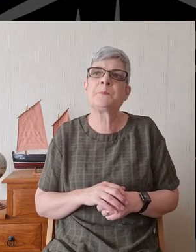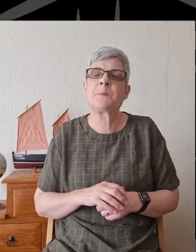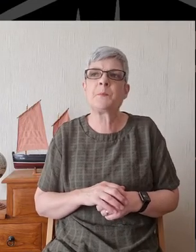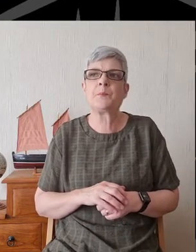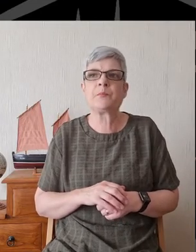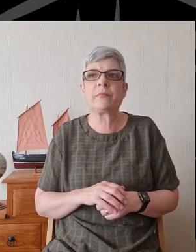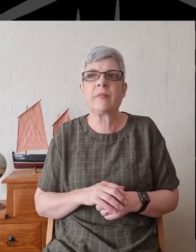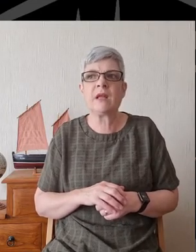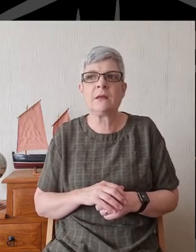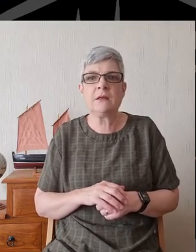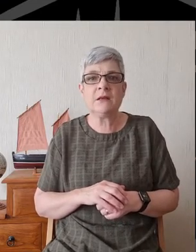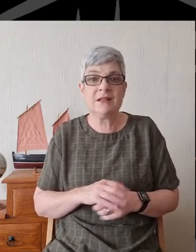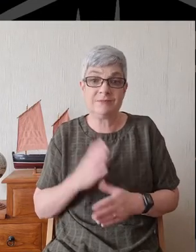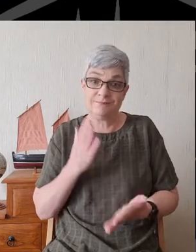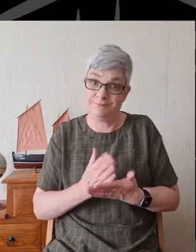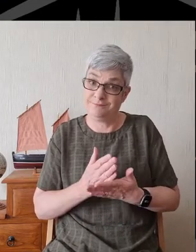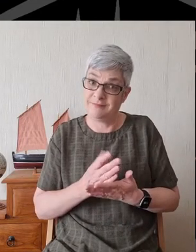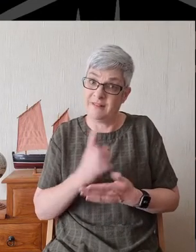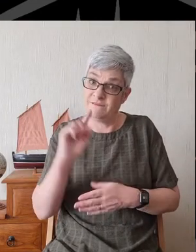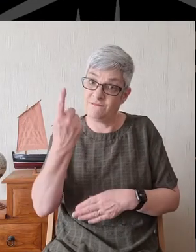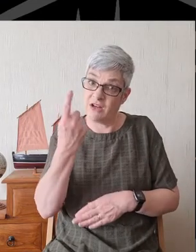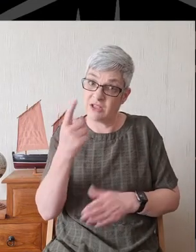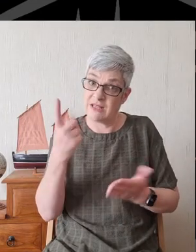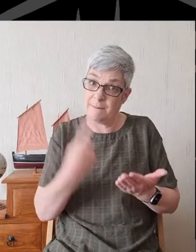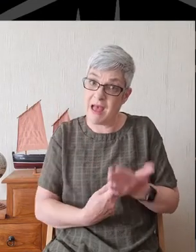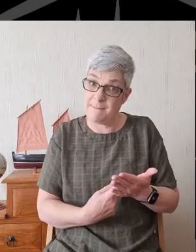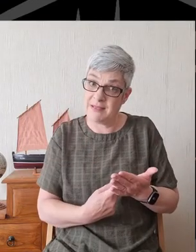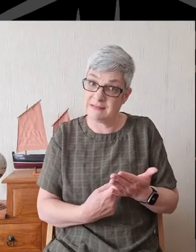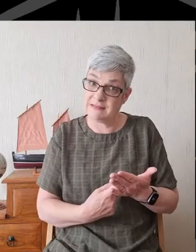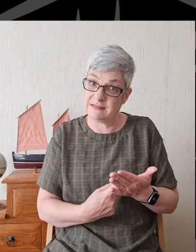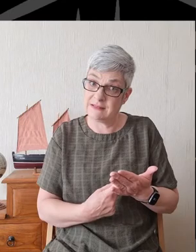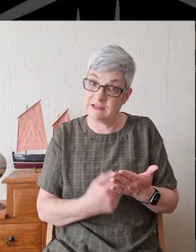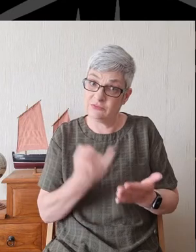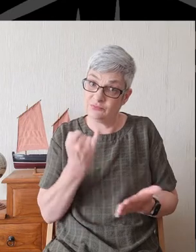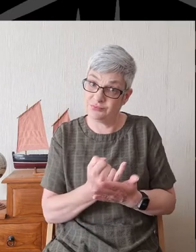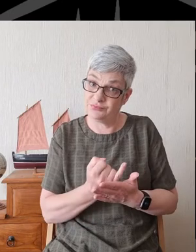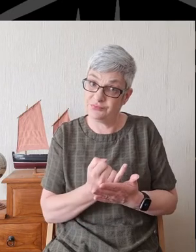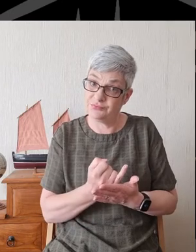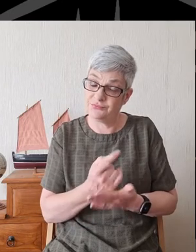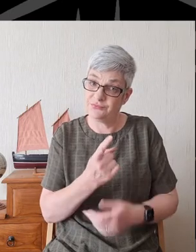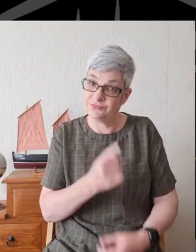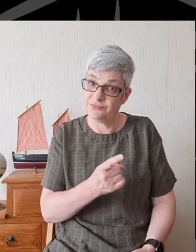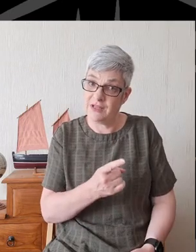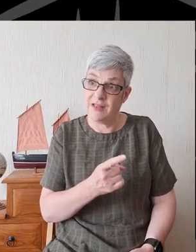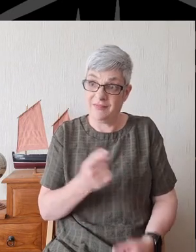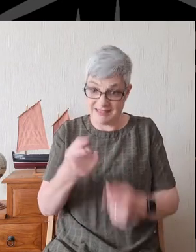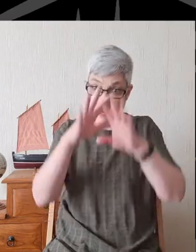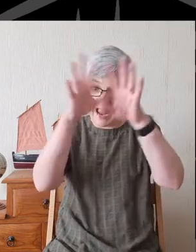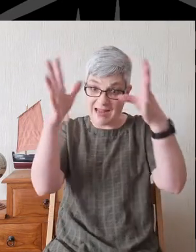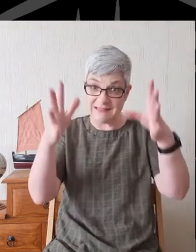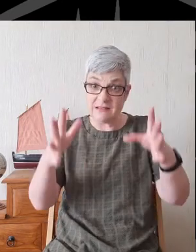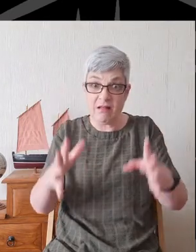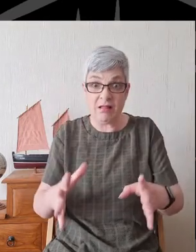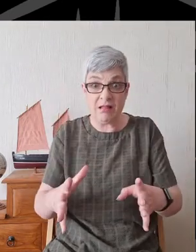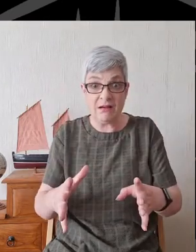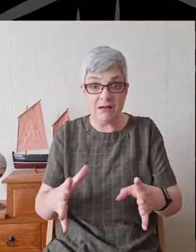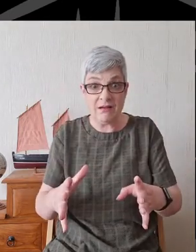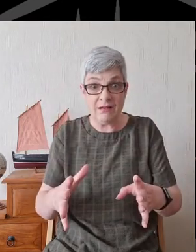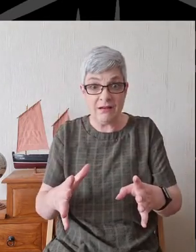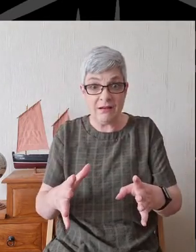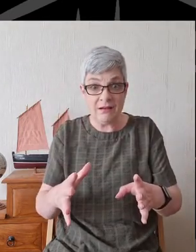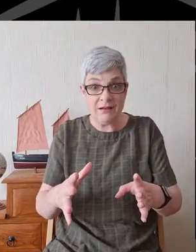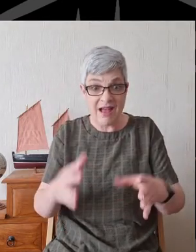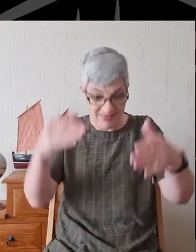It's a blatant breach of the first commandment, you shall have no other gods before me. There's this idol standing there at the very entrance